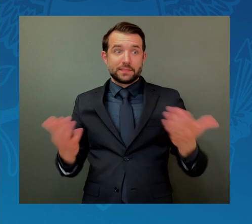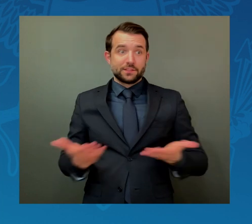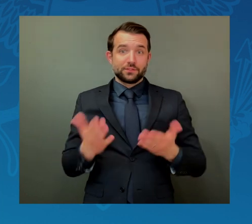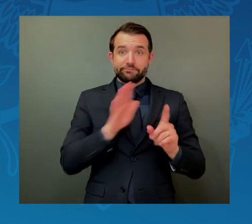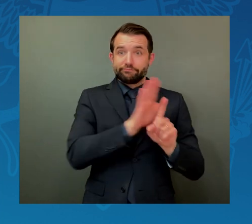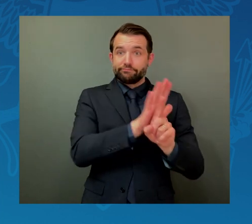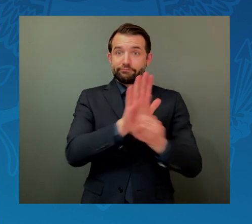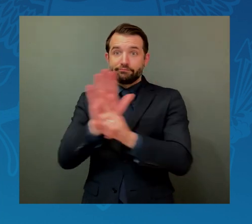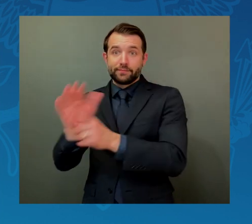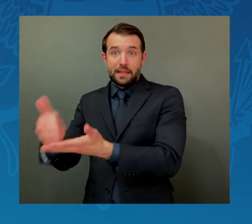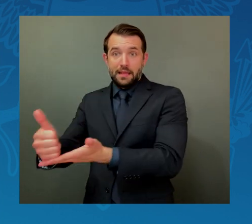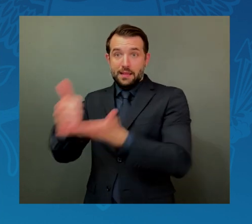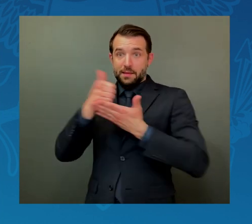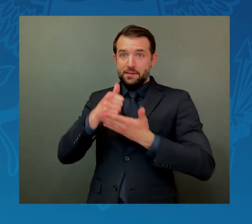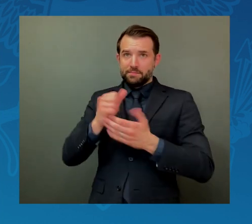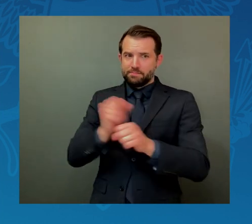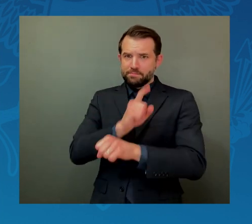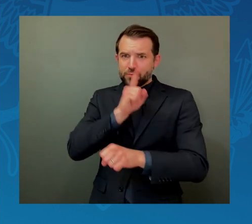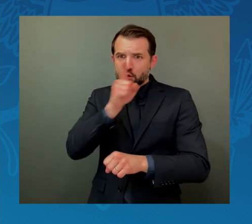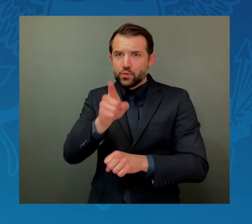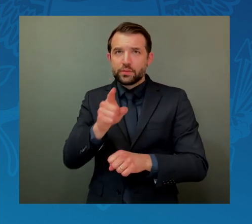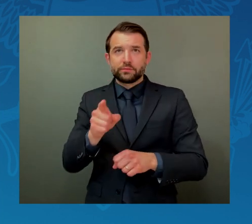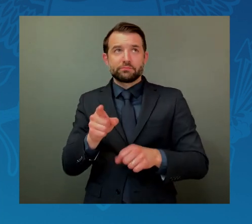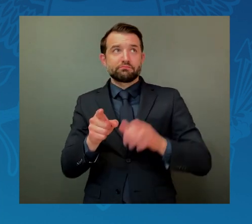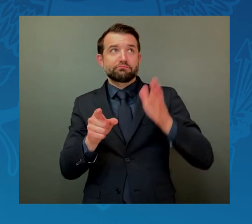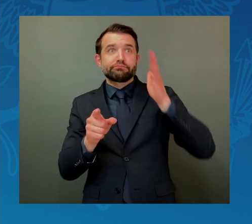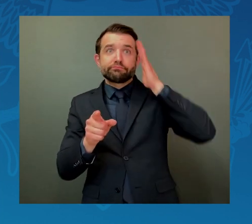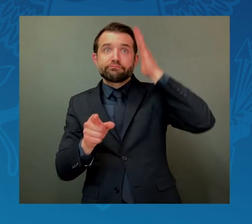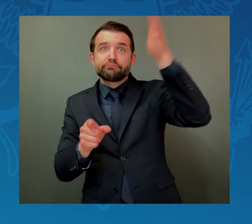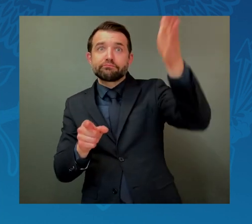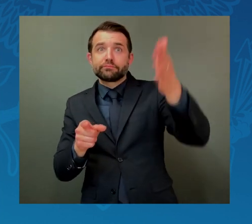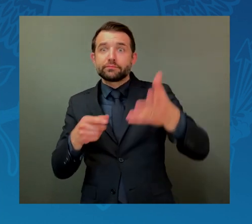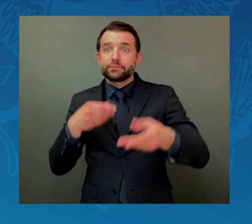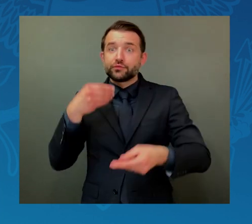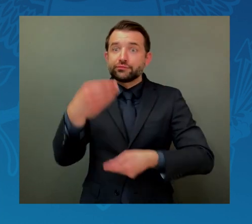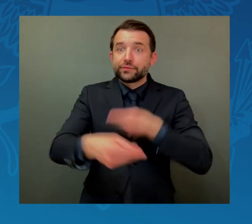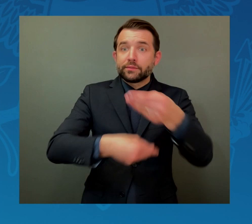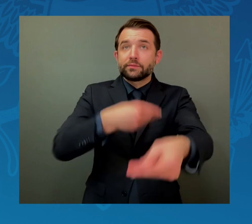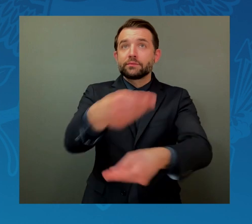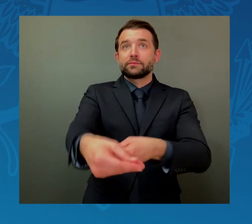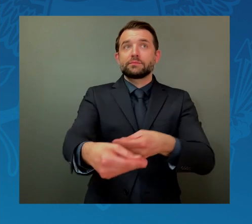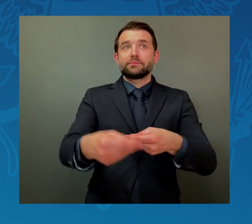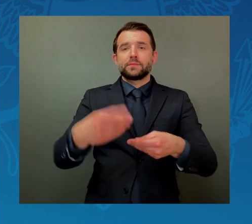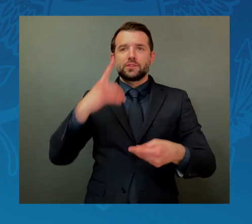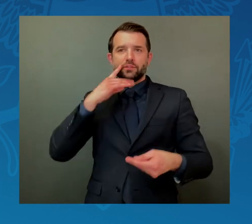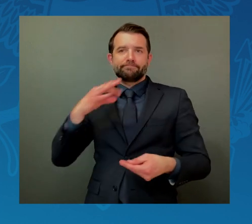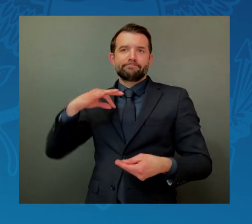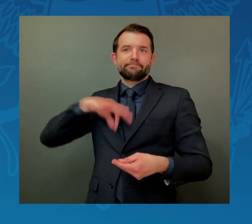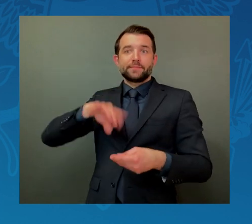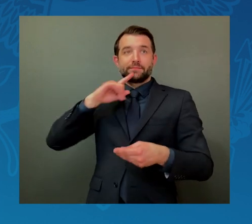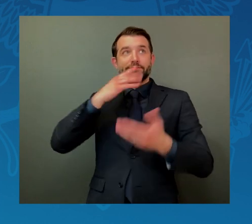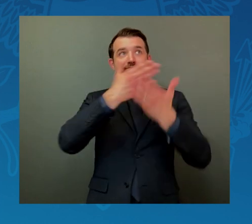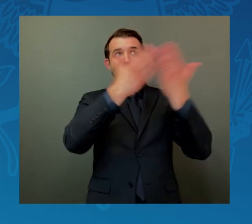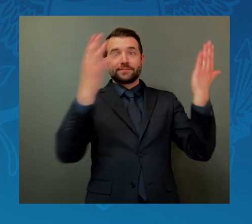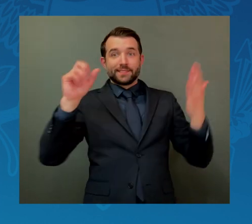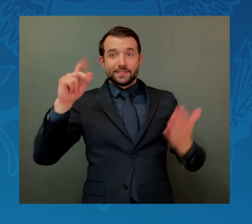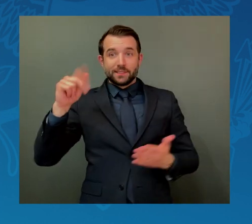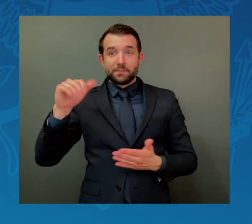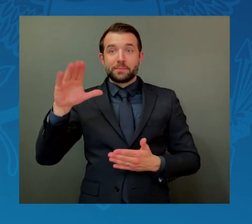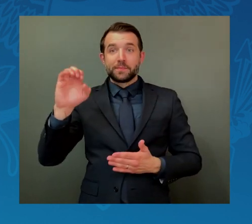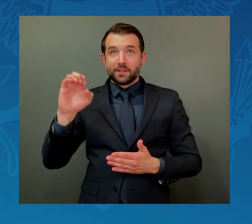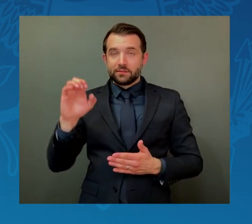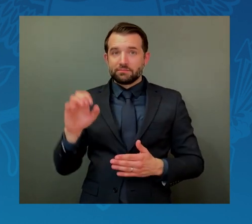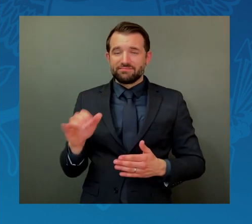ensure future generations will benefit from space just as we have today.